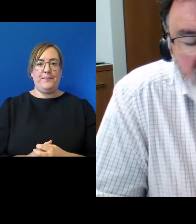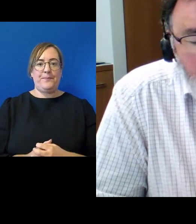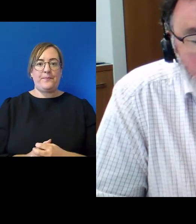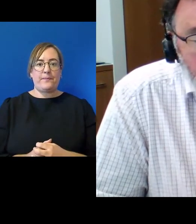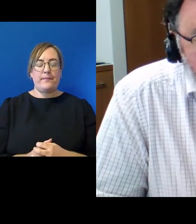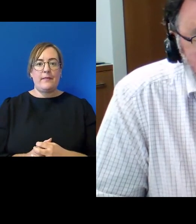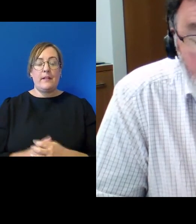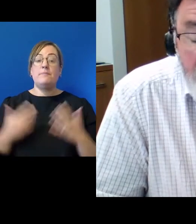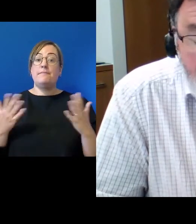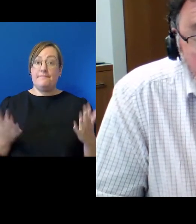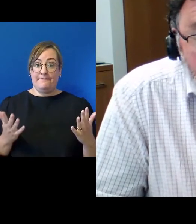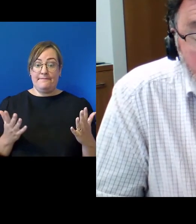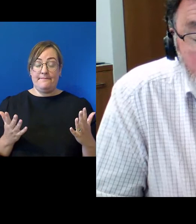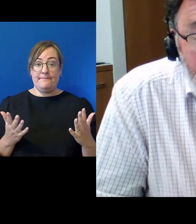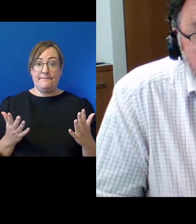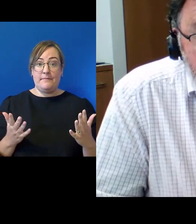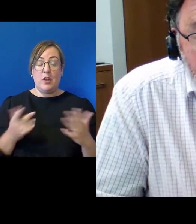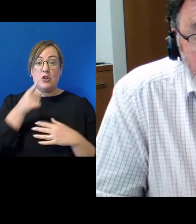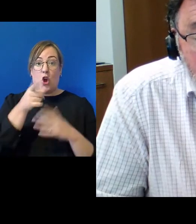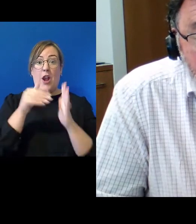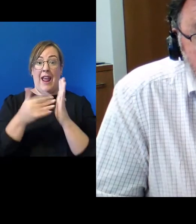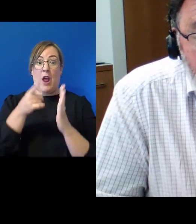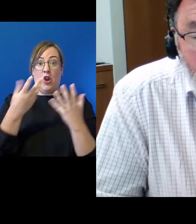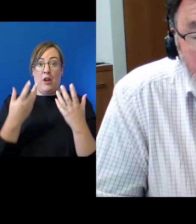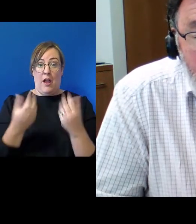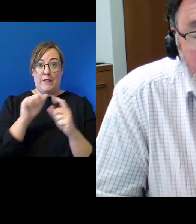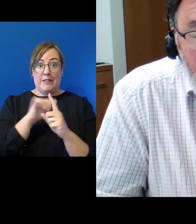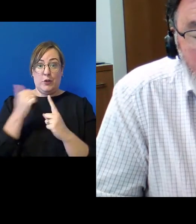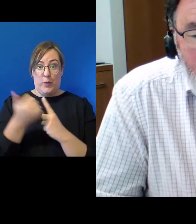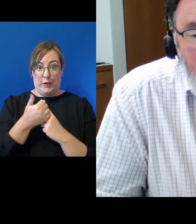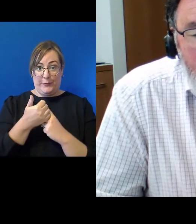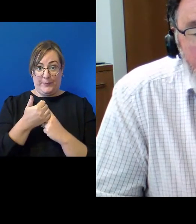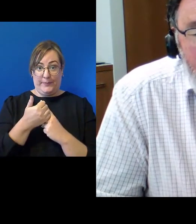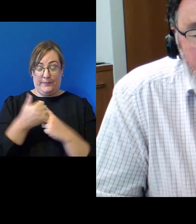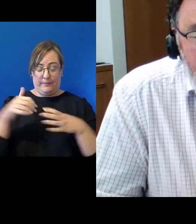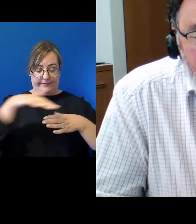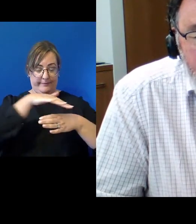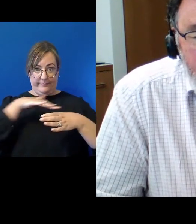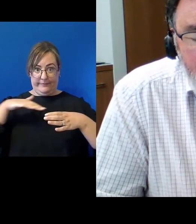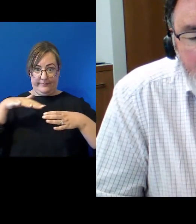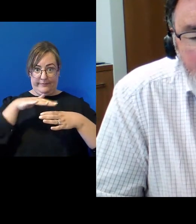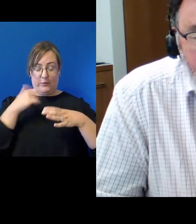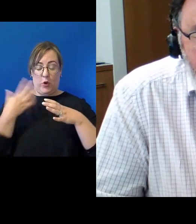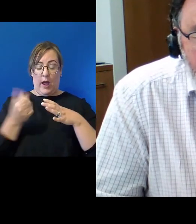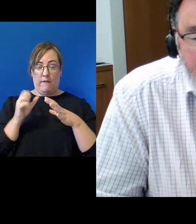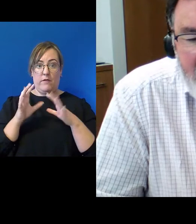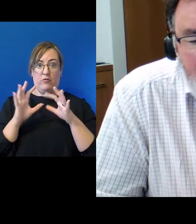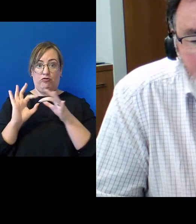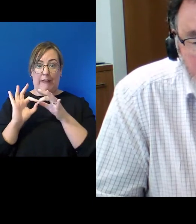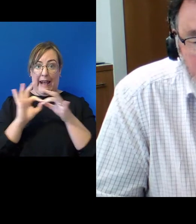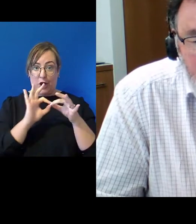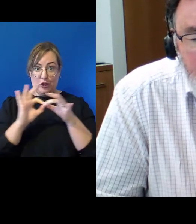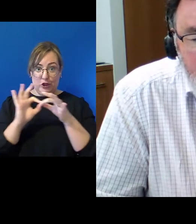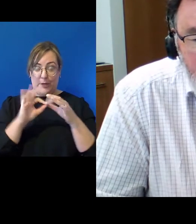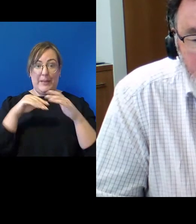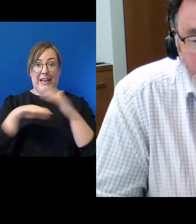Now, so you have this situation where a relationship reflected in